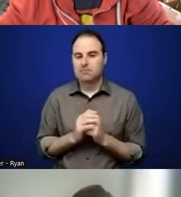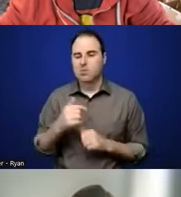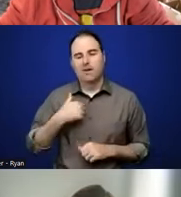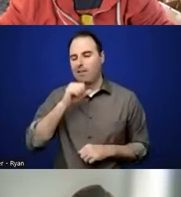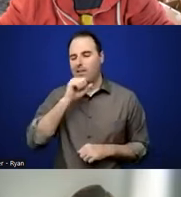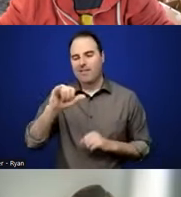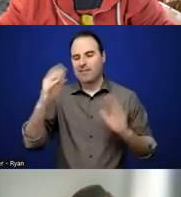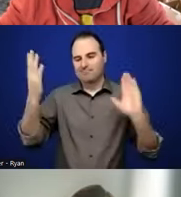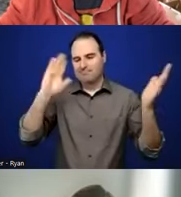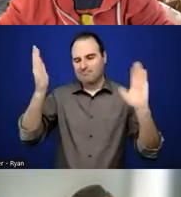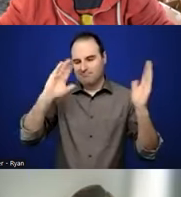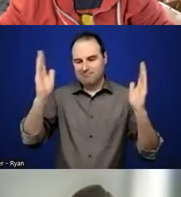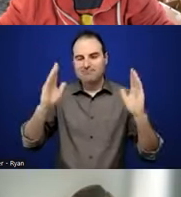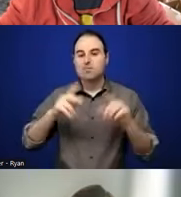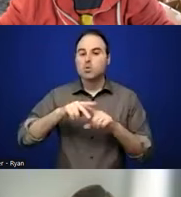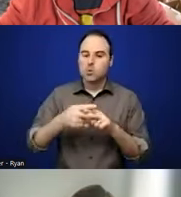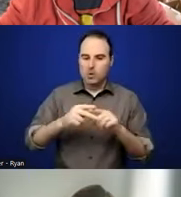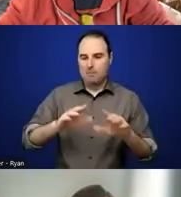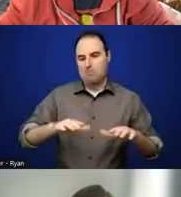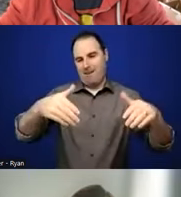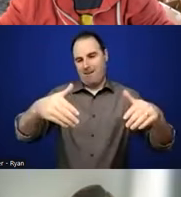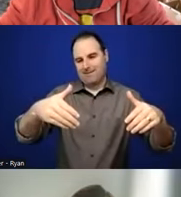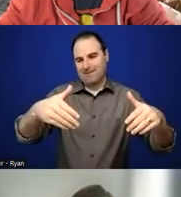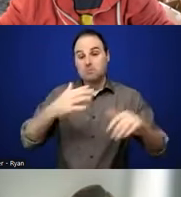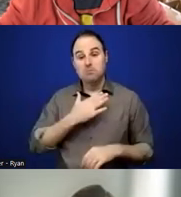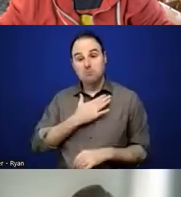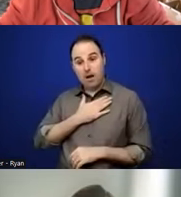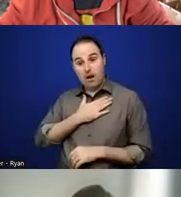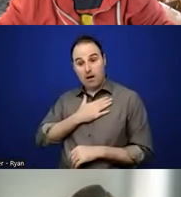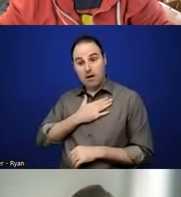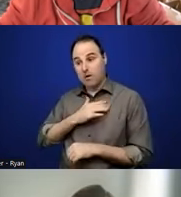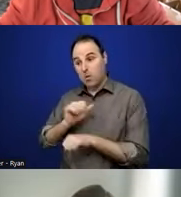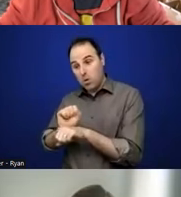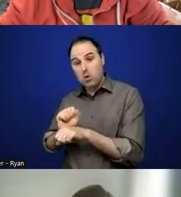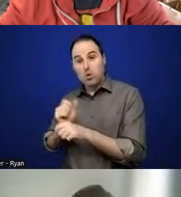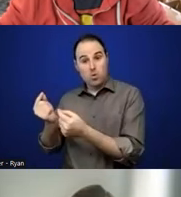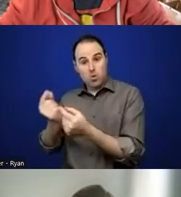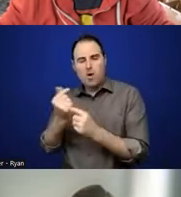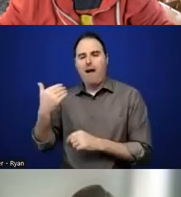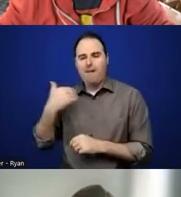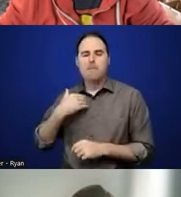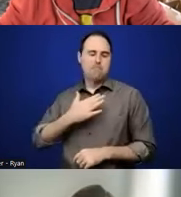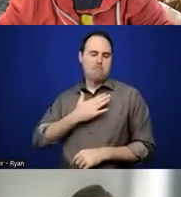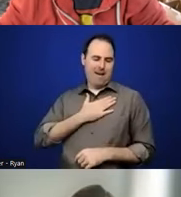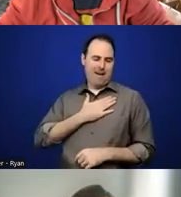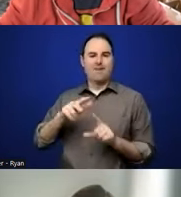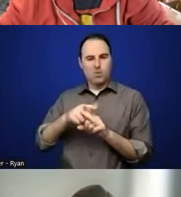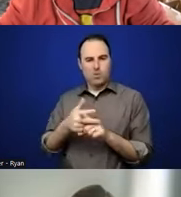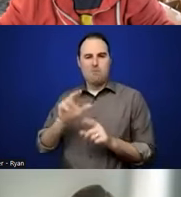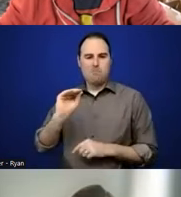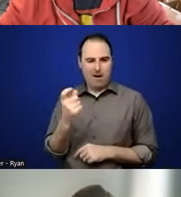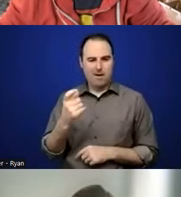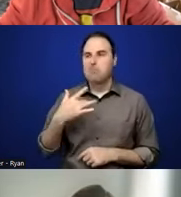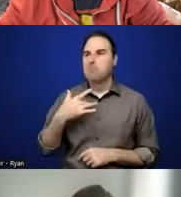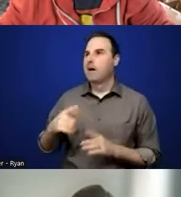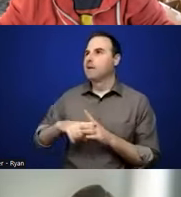my personal practice, right? I have my own toolbox of things that I use, and that's often starting off, uh, with interviewing or it's using